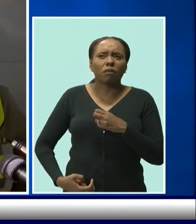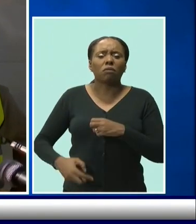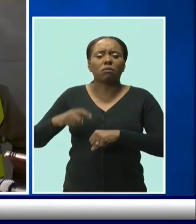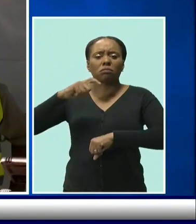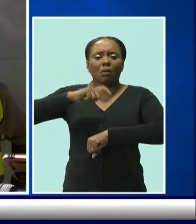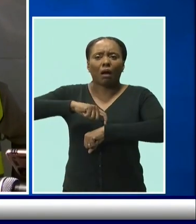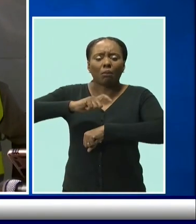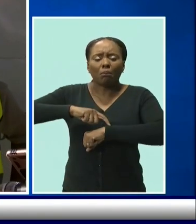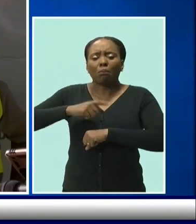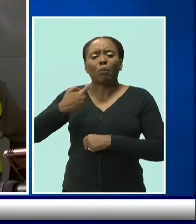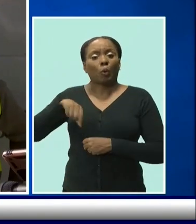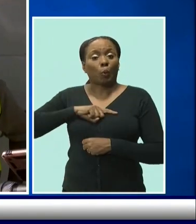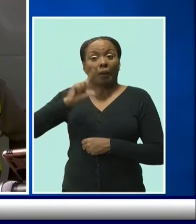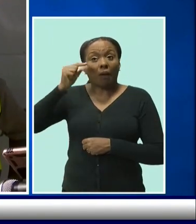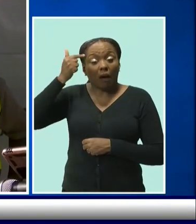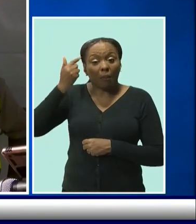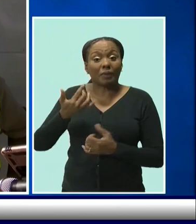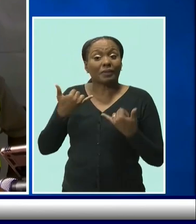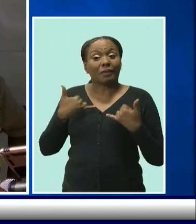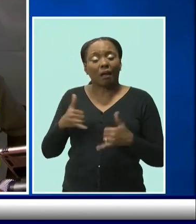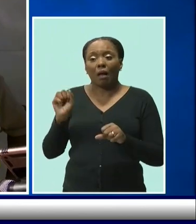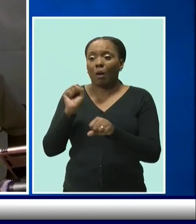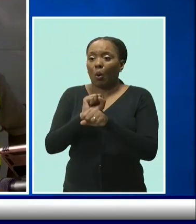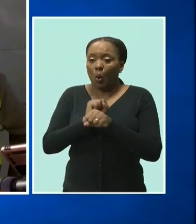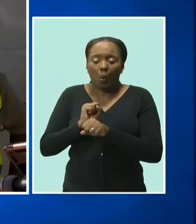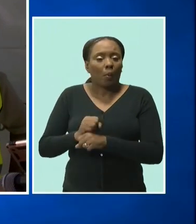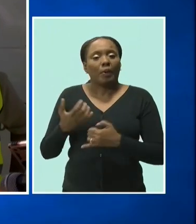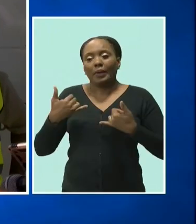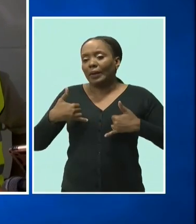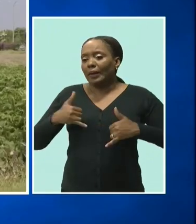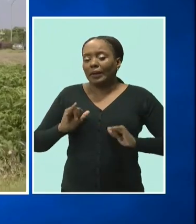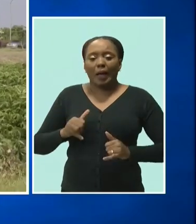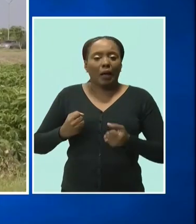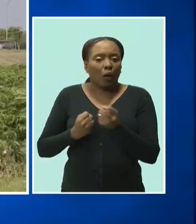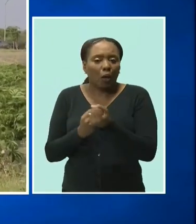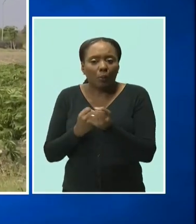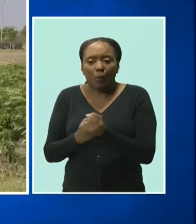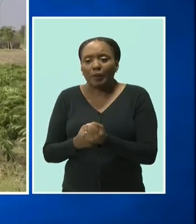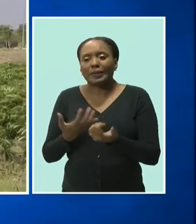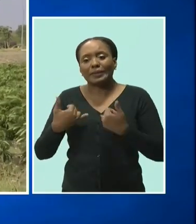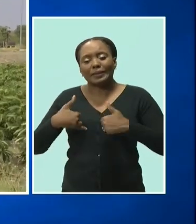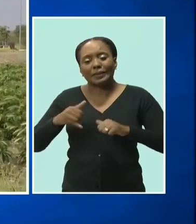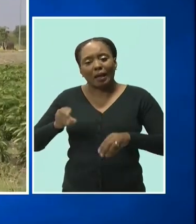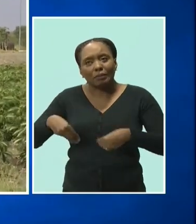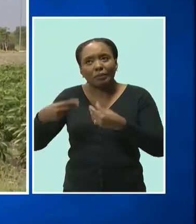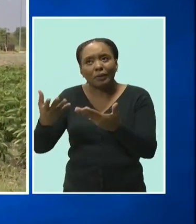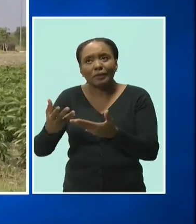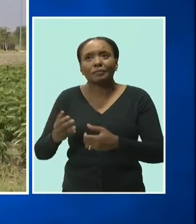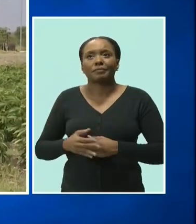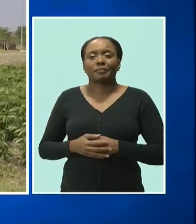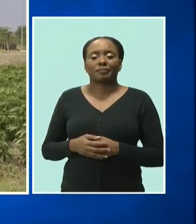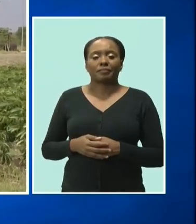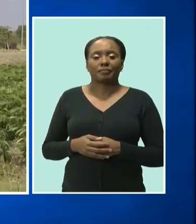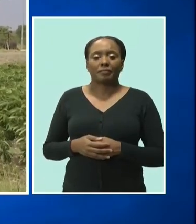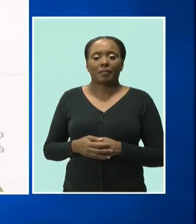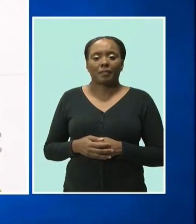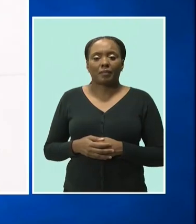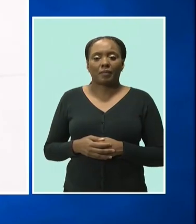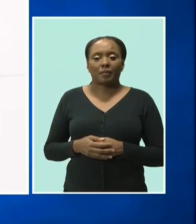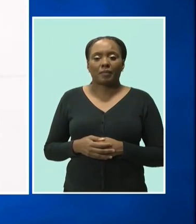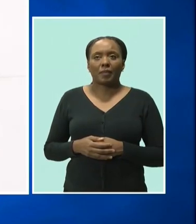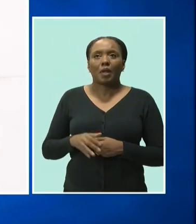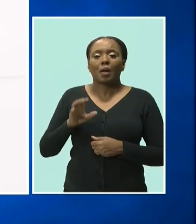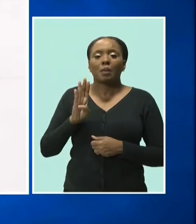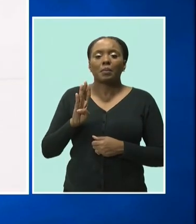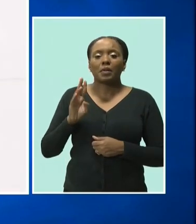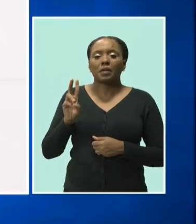government is still performing and is still delivering on their behalf. Deputy General Secretary of the Barbados Workers Union, Dwayne Paul,